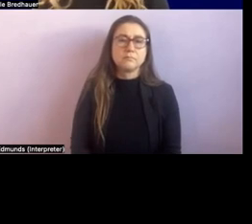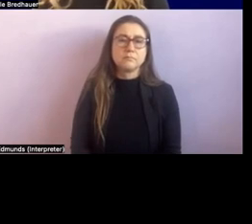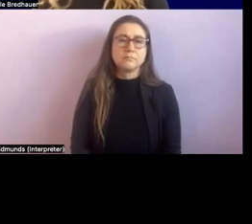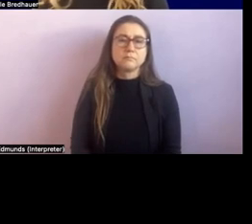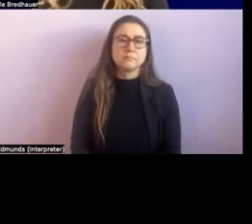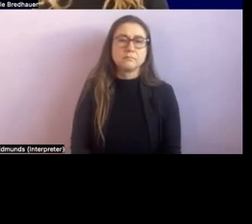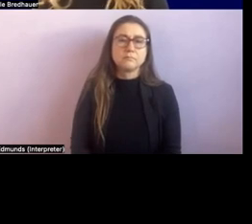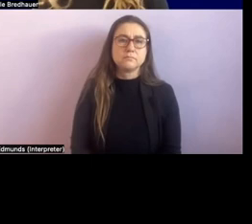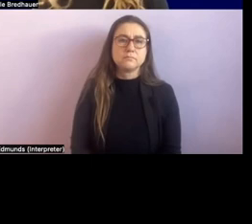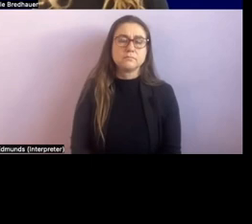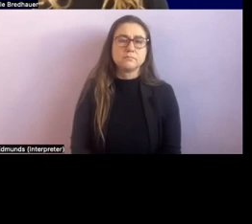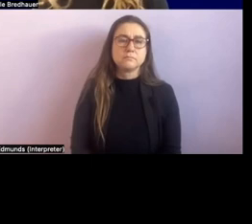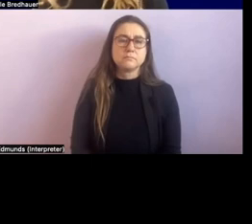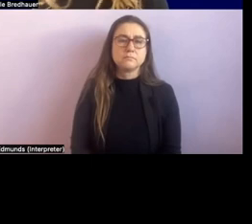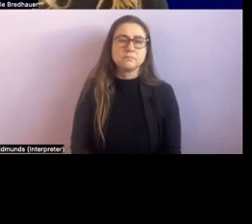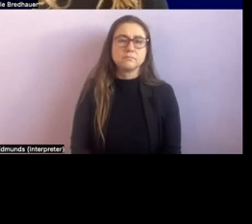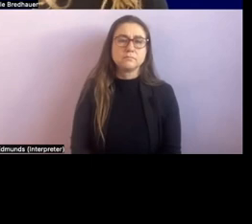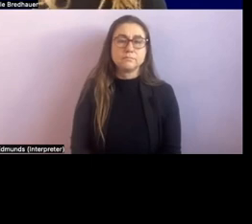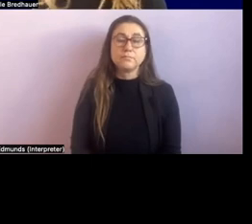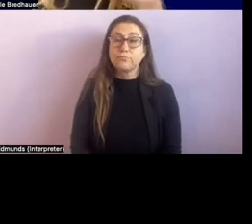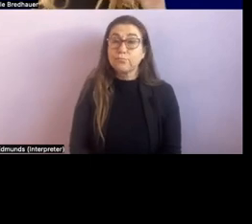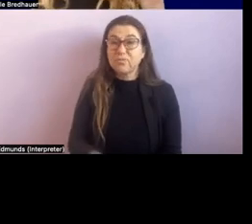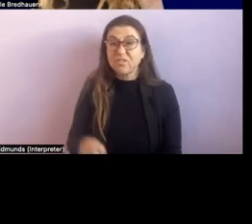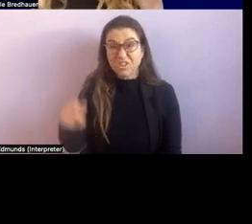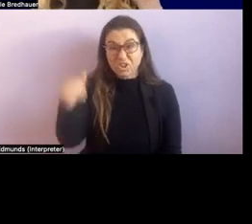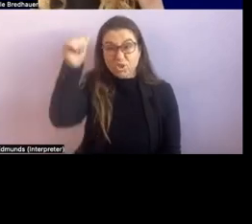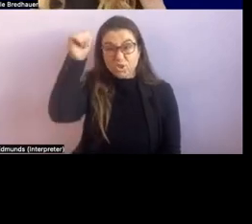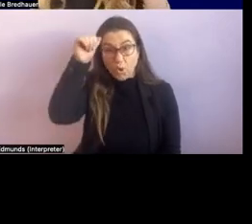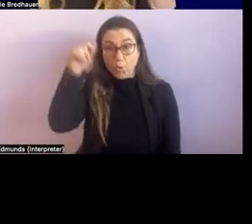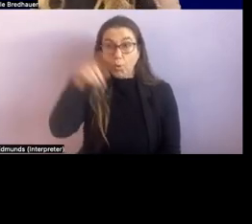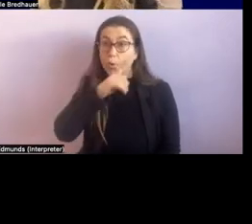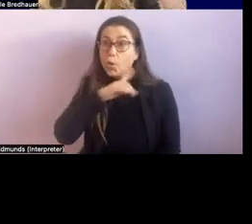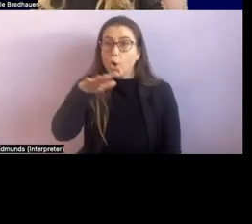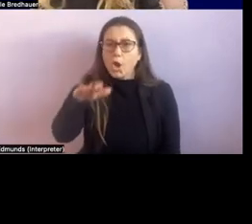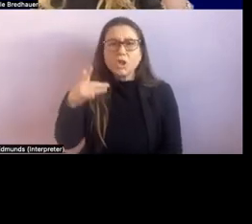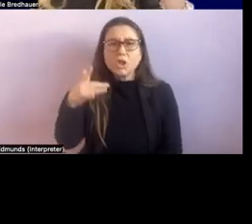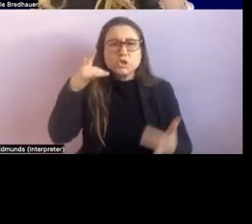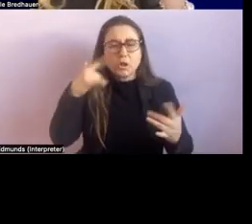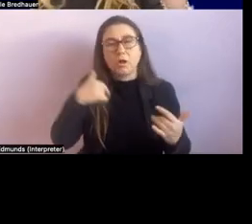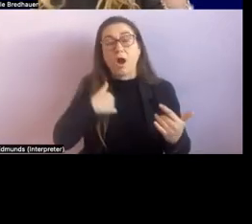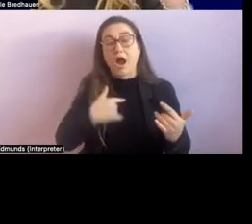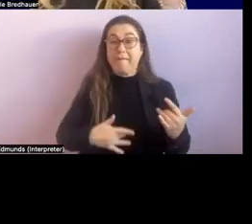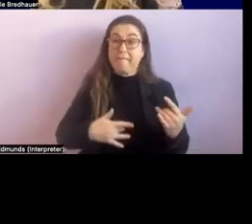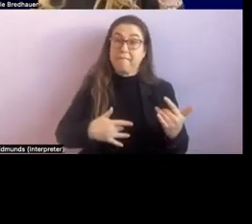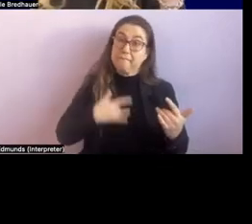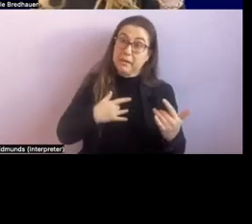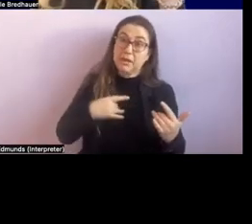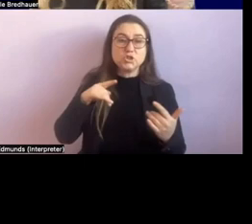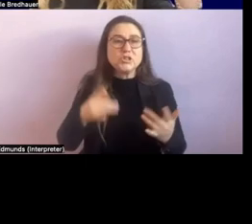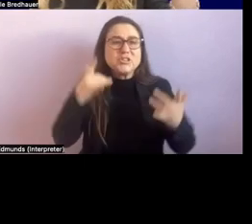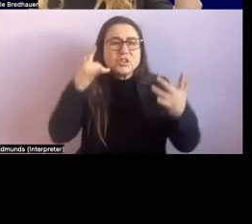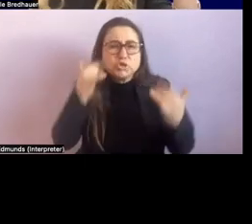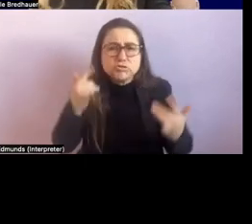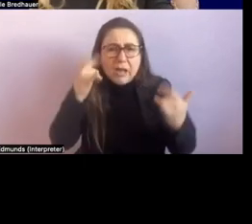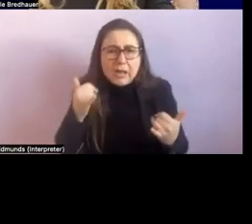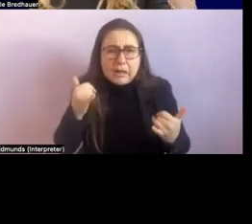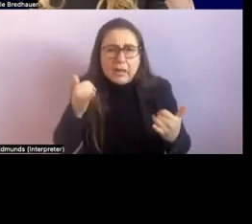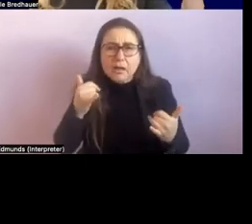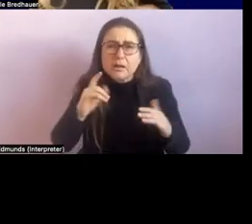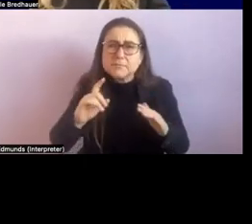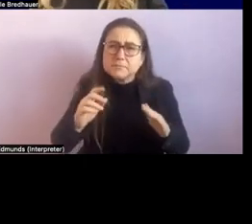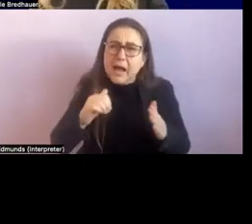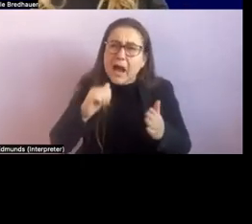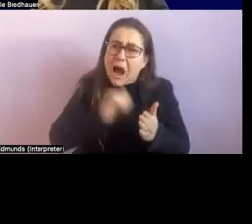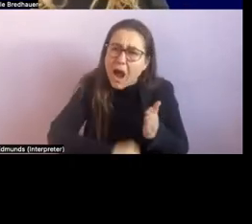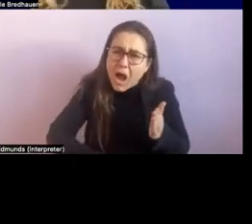you know she's checking i'm guessing she's checking the the hardness of the door